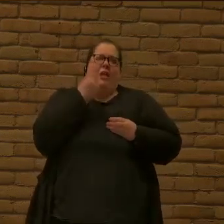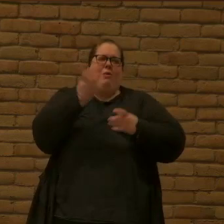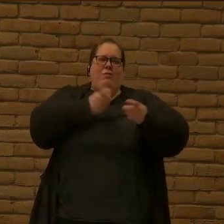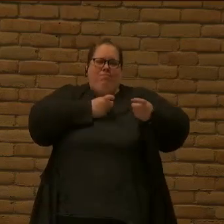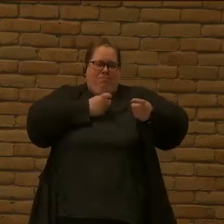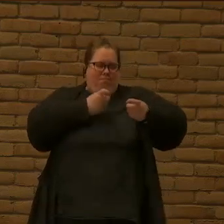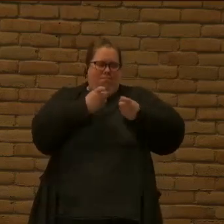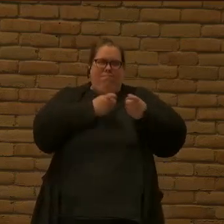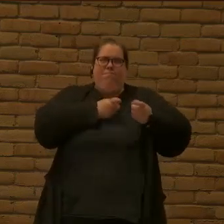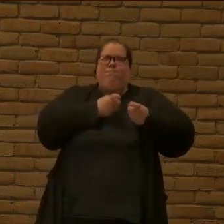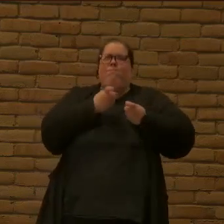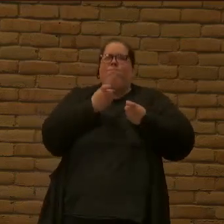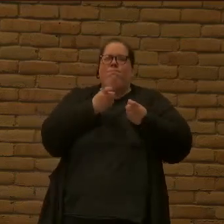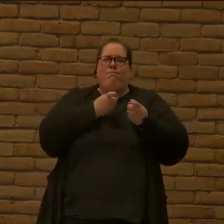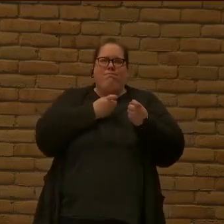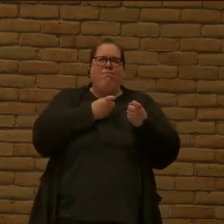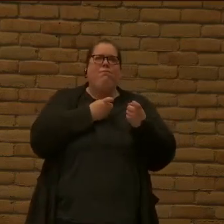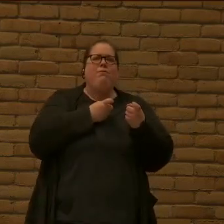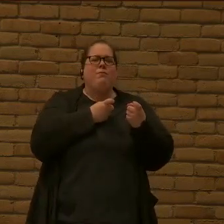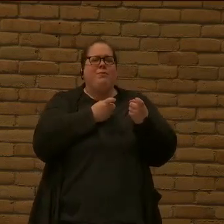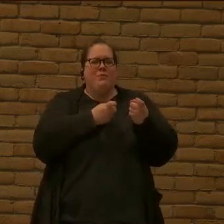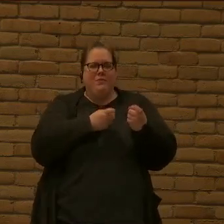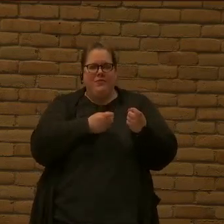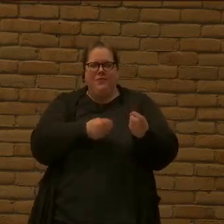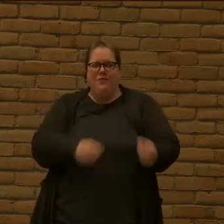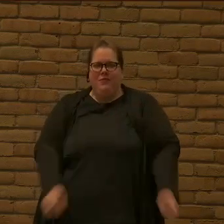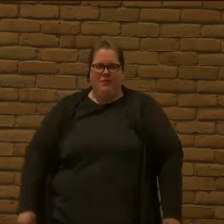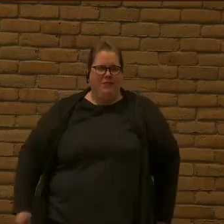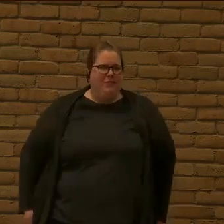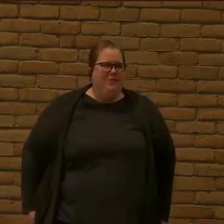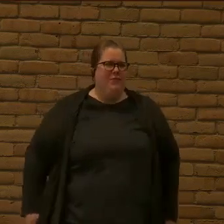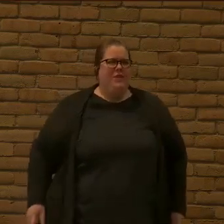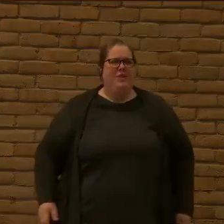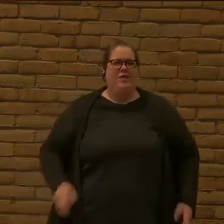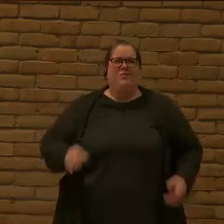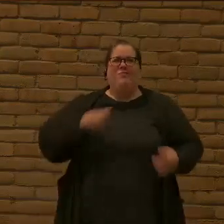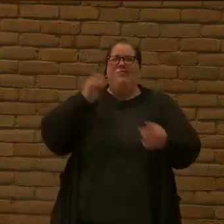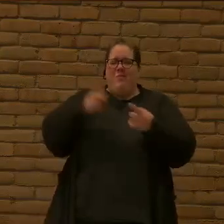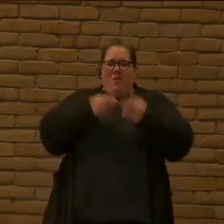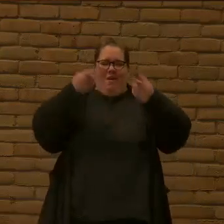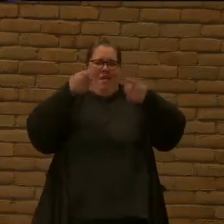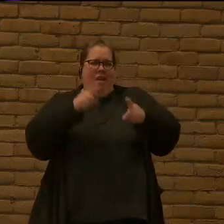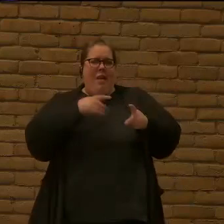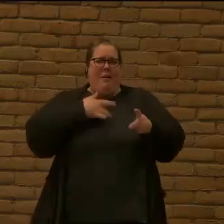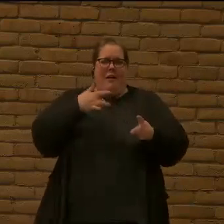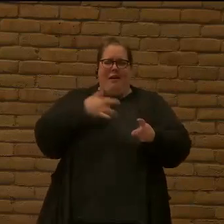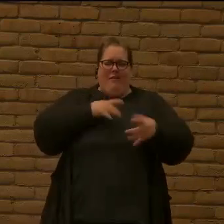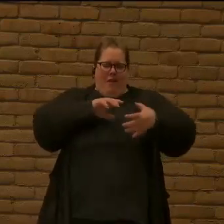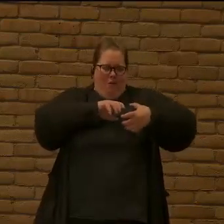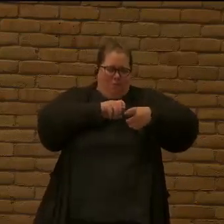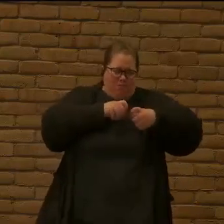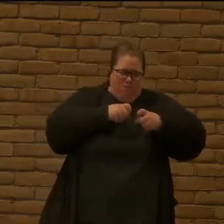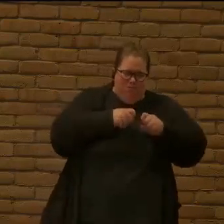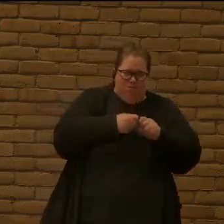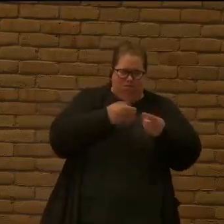always in control When it feels like all of this pain is never